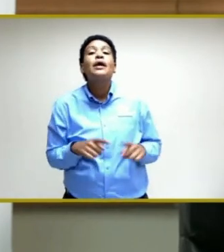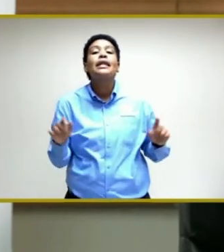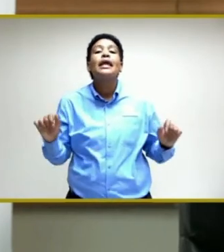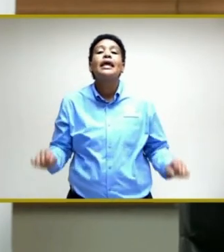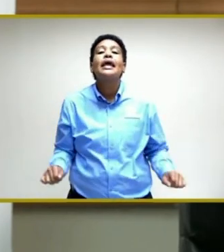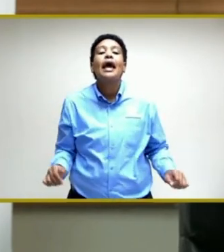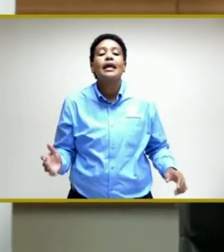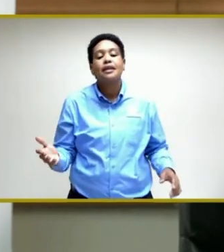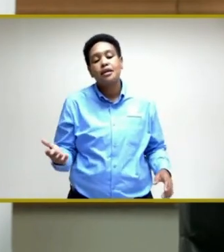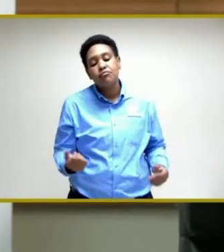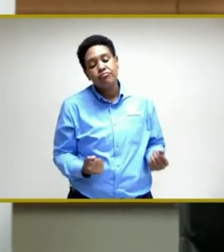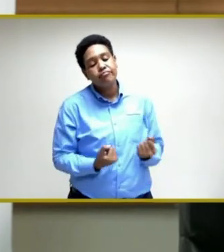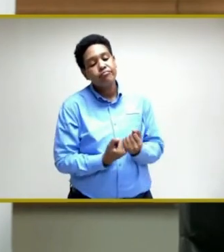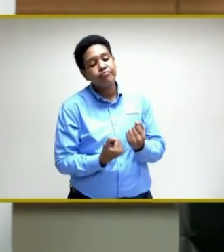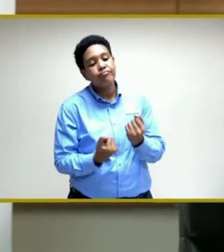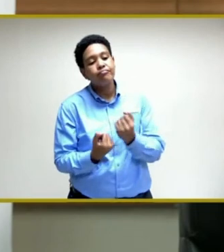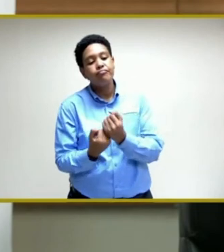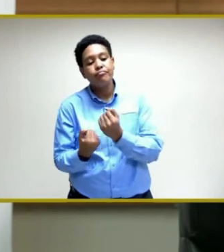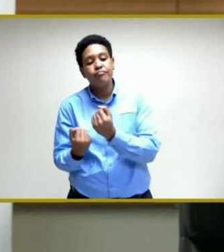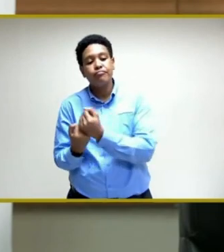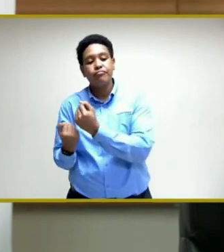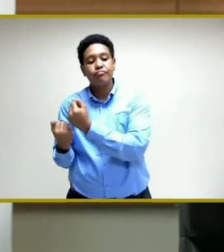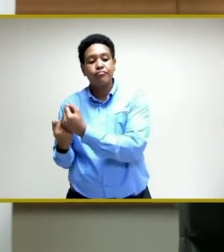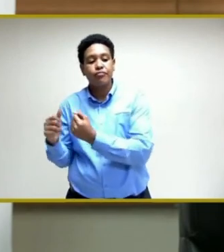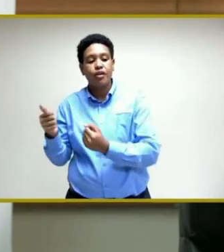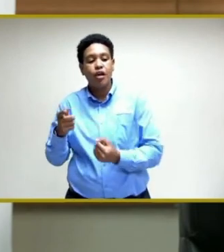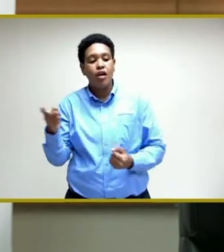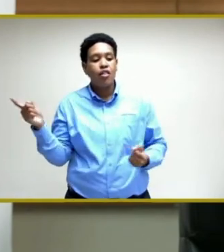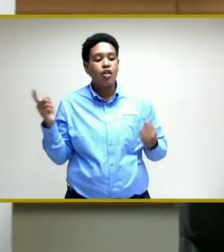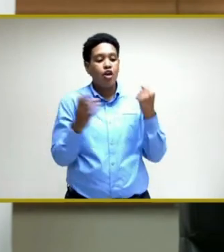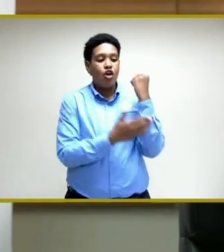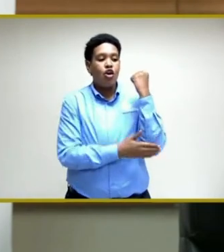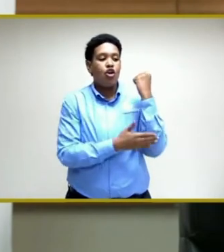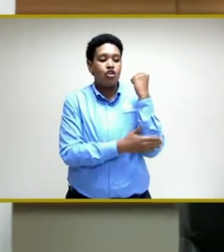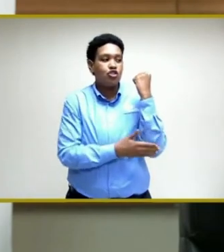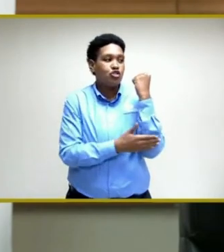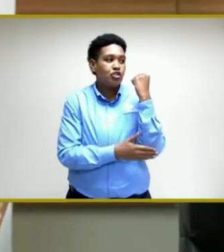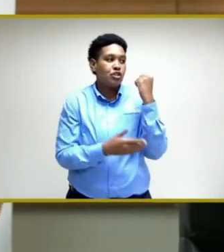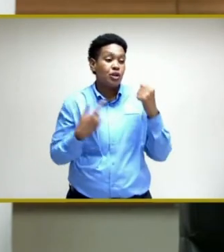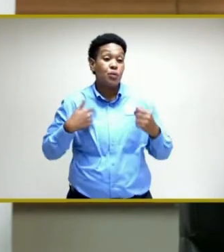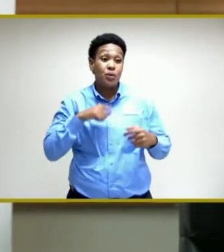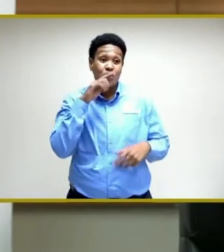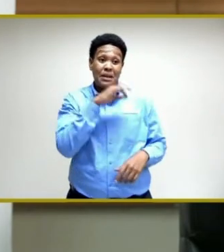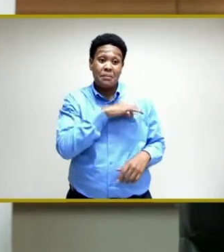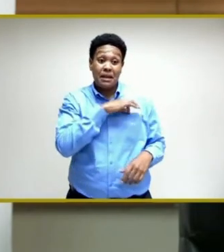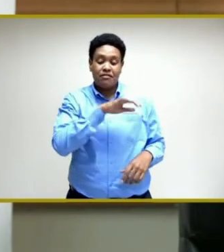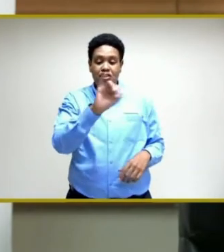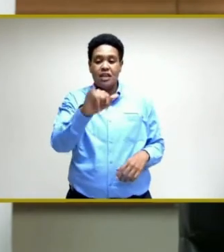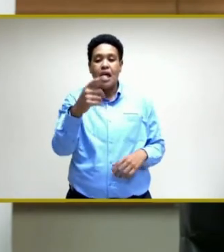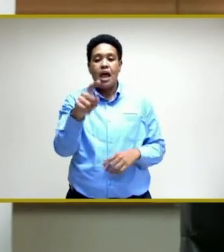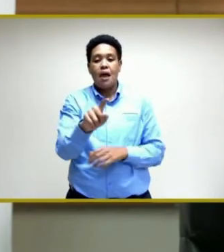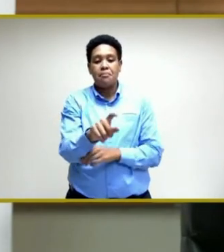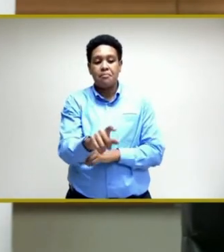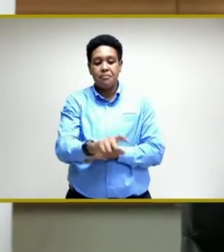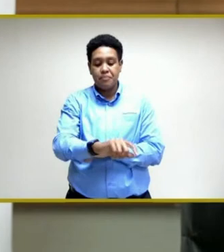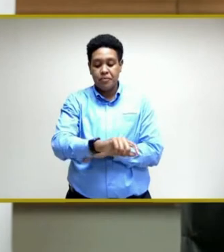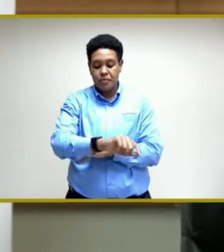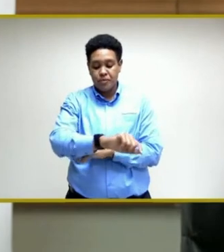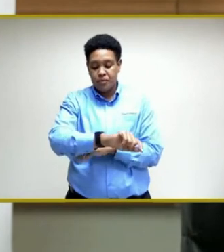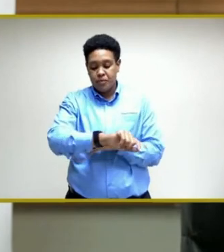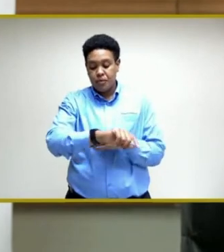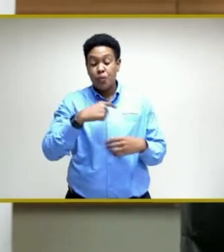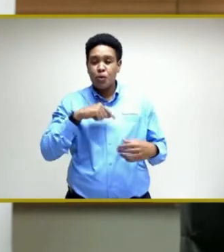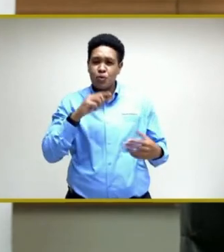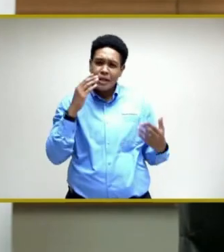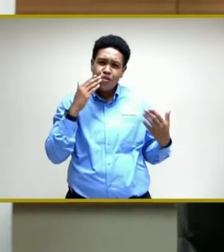extend offers to others, other countries, and we have been beneficiaries of that. Now, we are very grateful for that